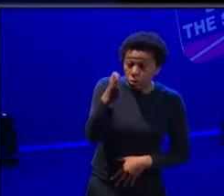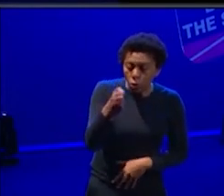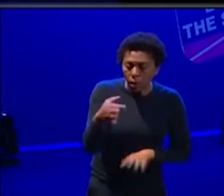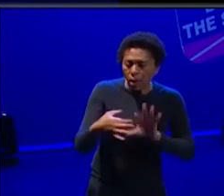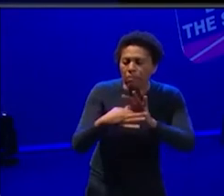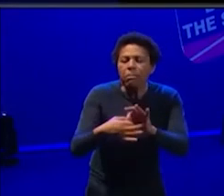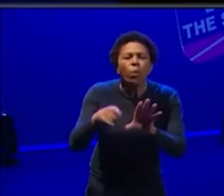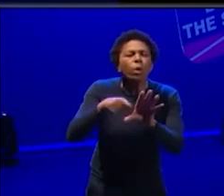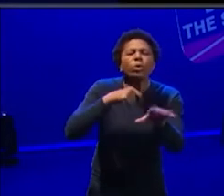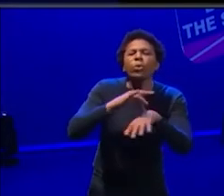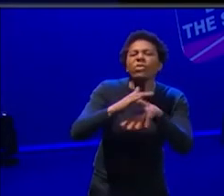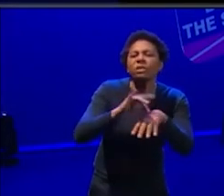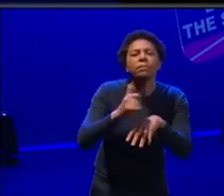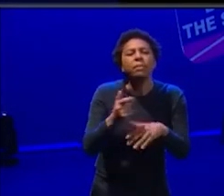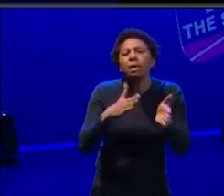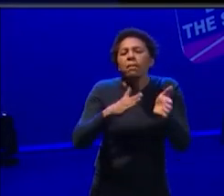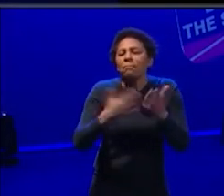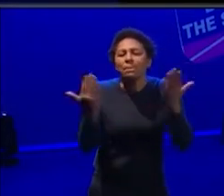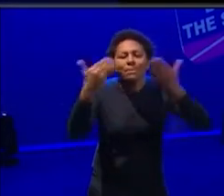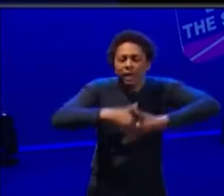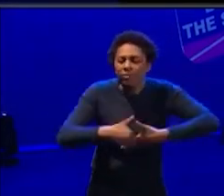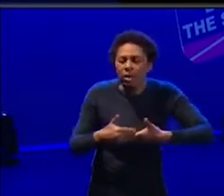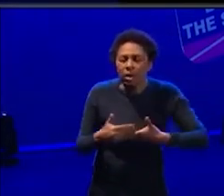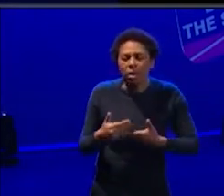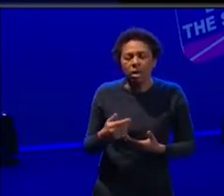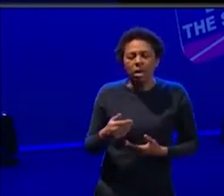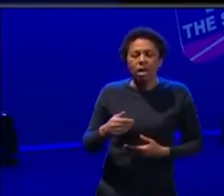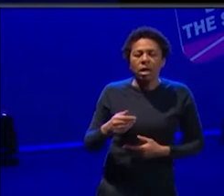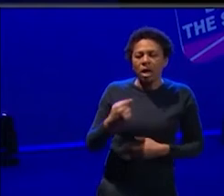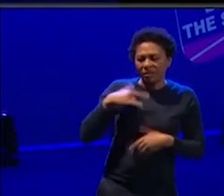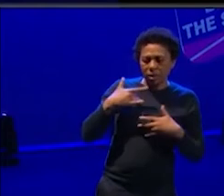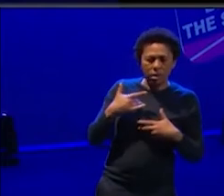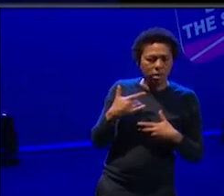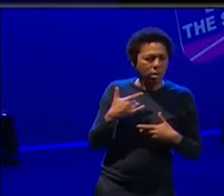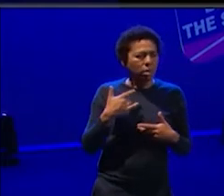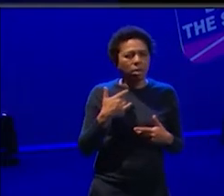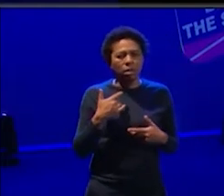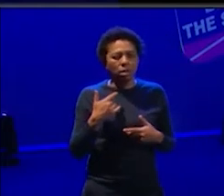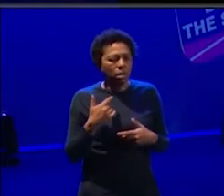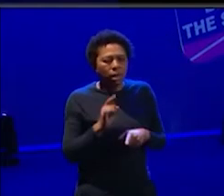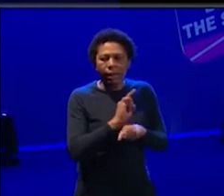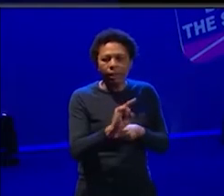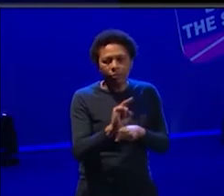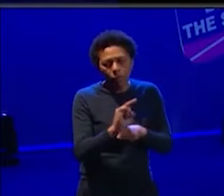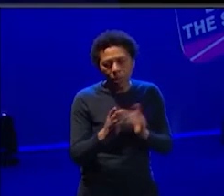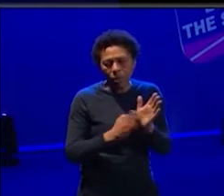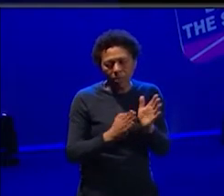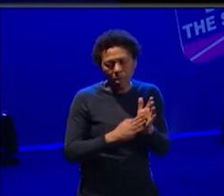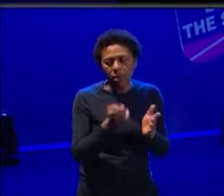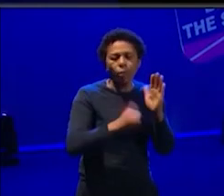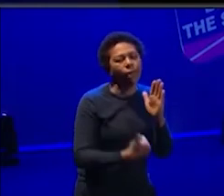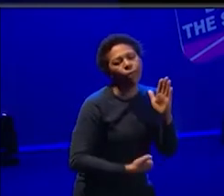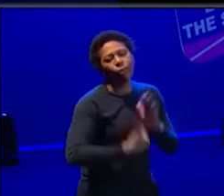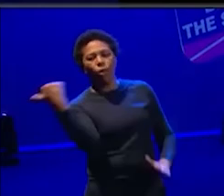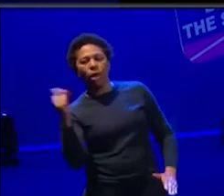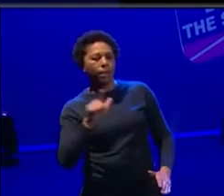on a, I don't know, whatever, Monday night. And it just seems like every Monday night we're thrown out of the room because the rehearsal has